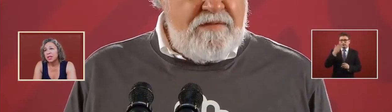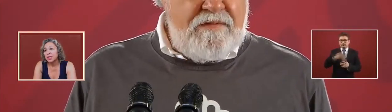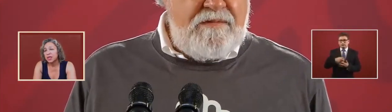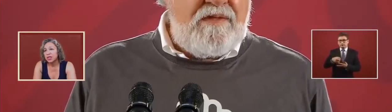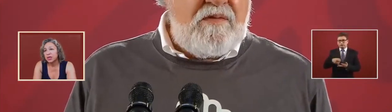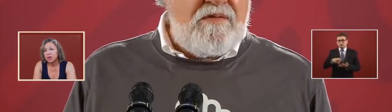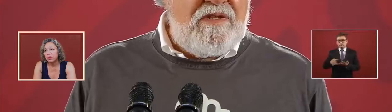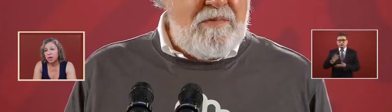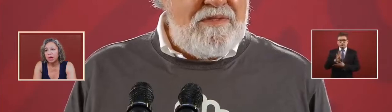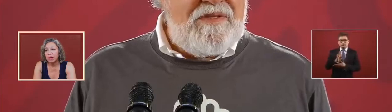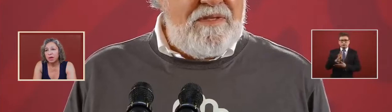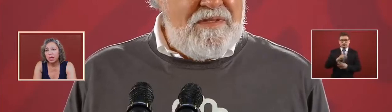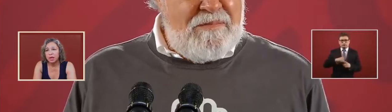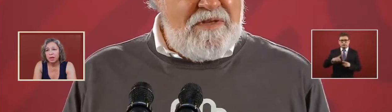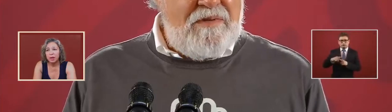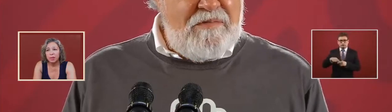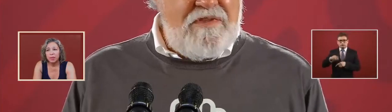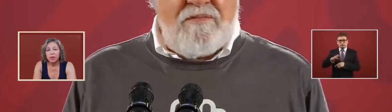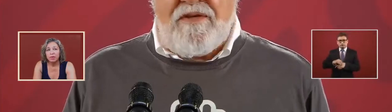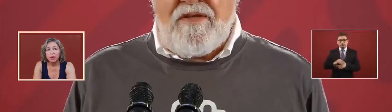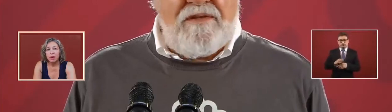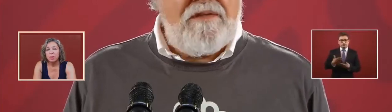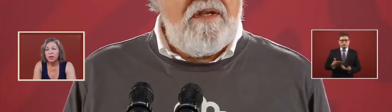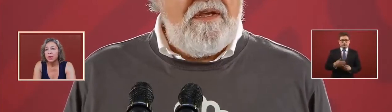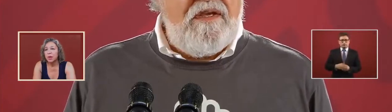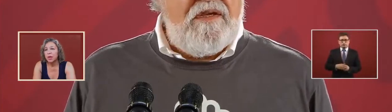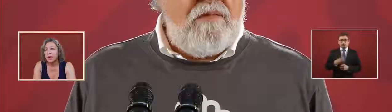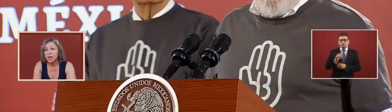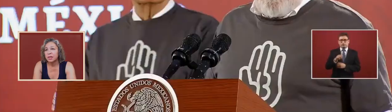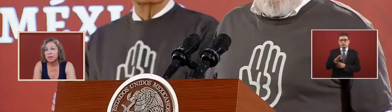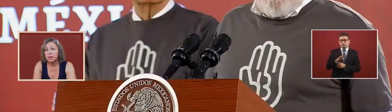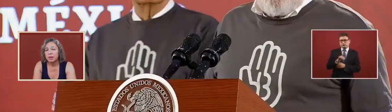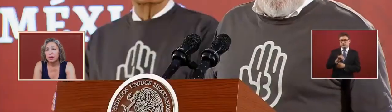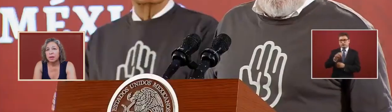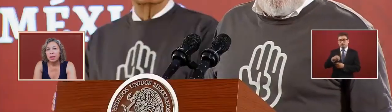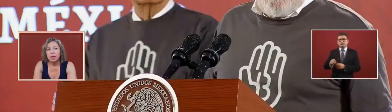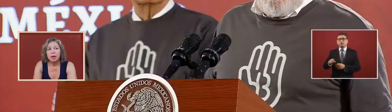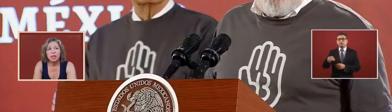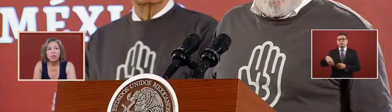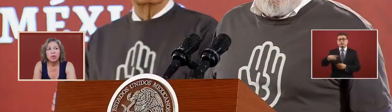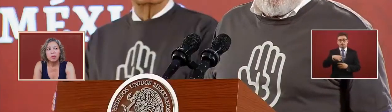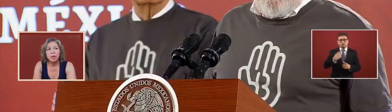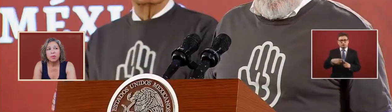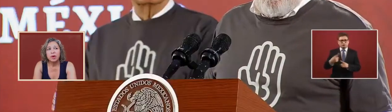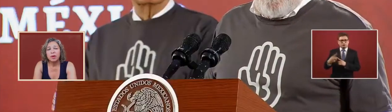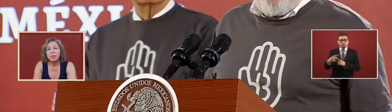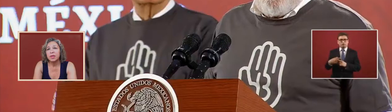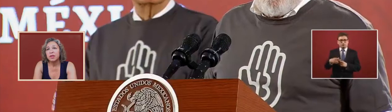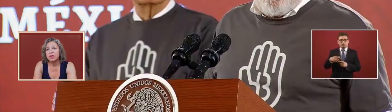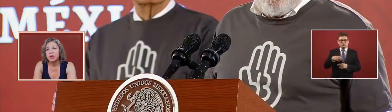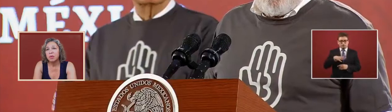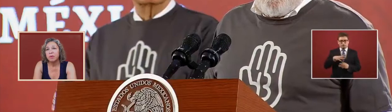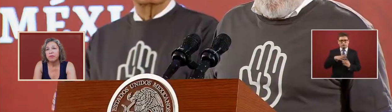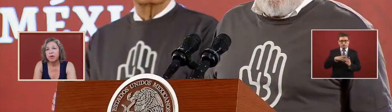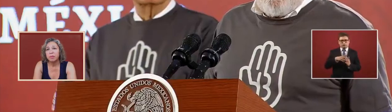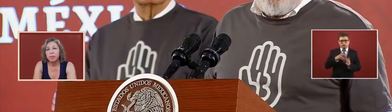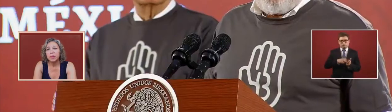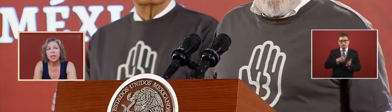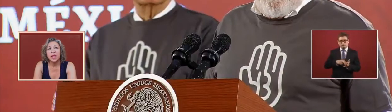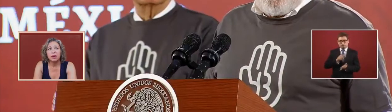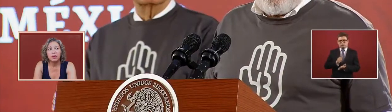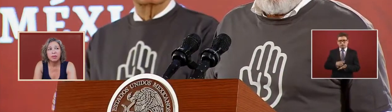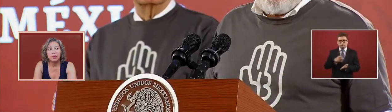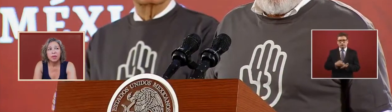legalization regarding marijuana and let's remember that there is a reform